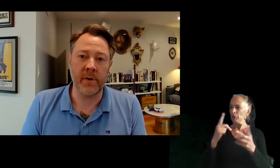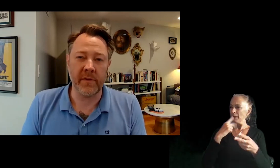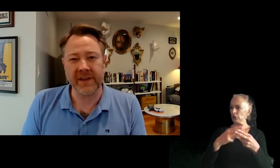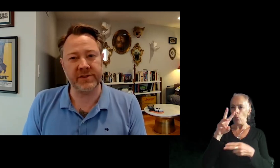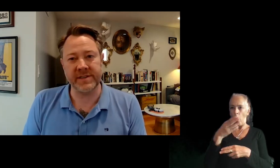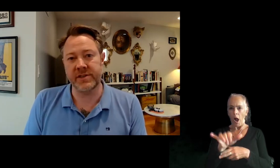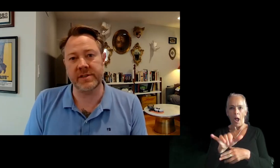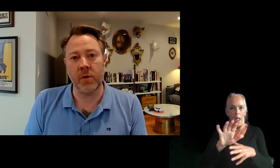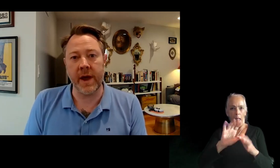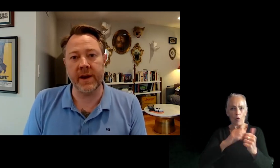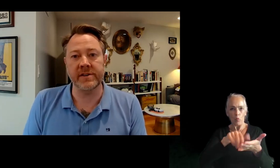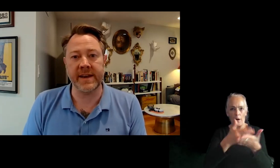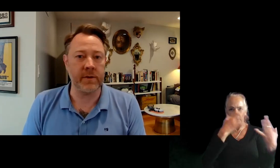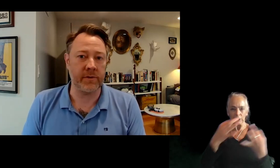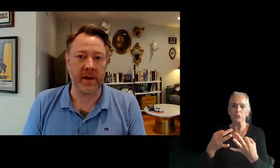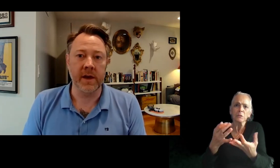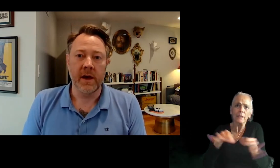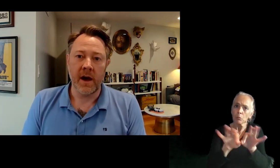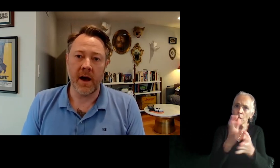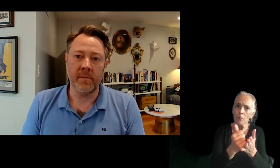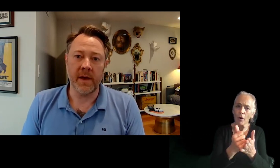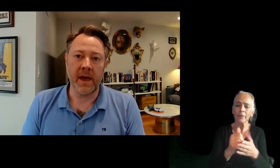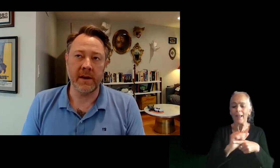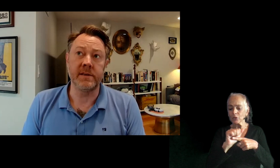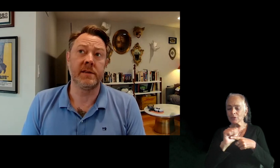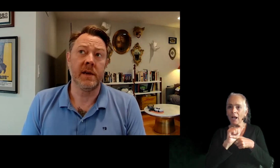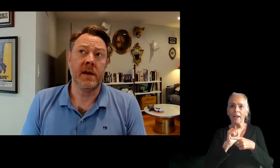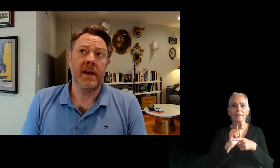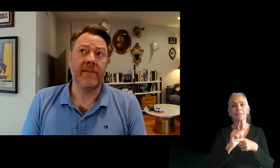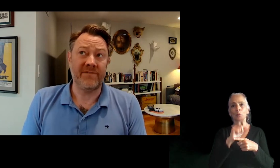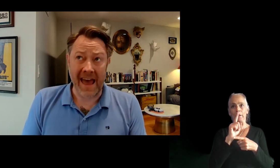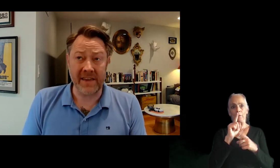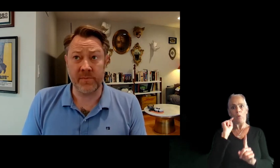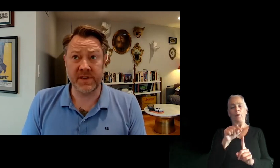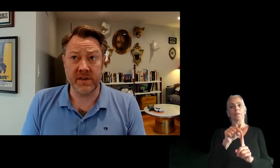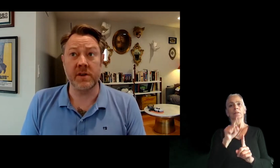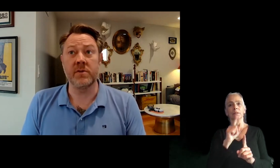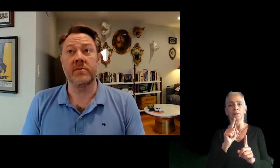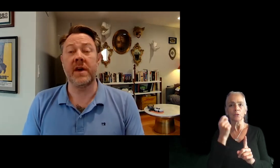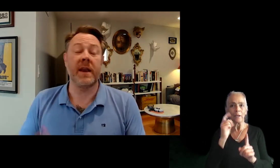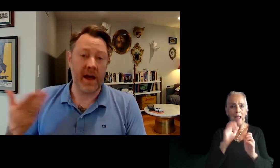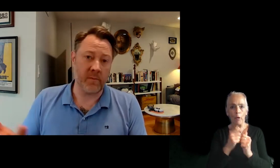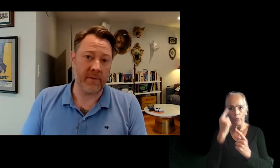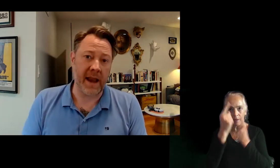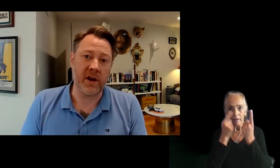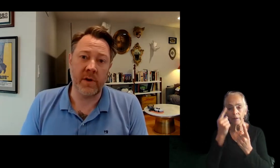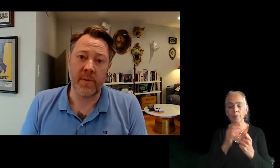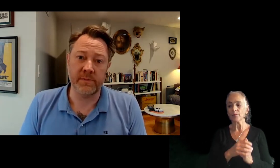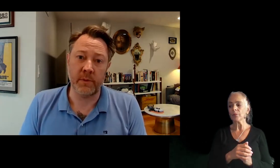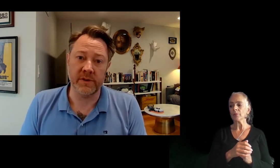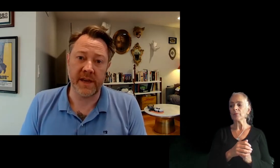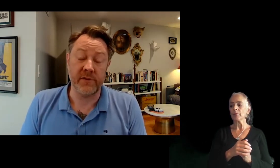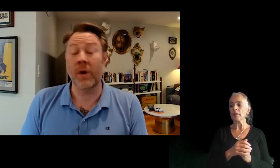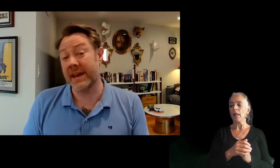the important part. The exercise is just a way to understand how you think. And if that isn't presented to you, then I was going to echo